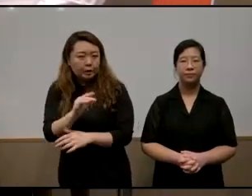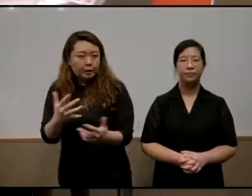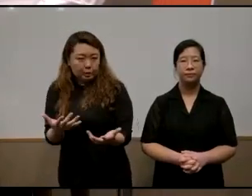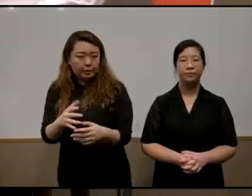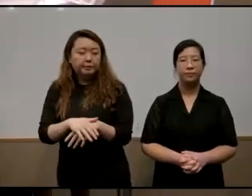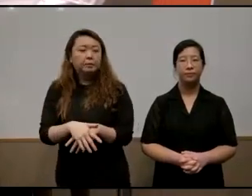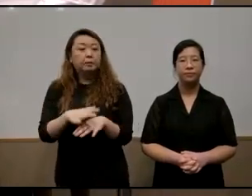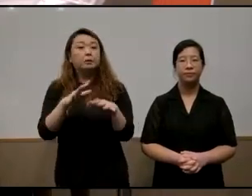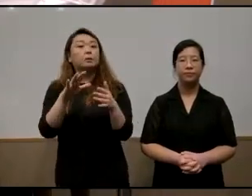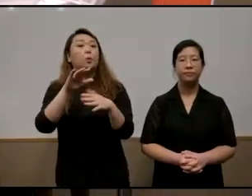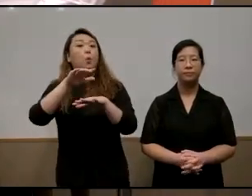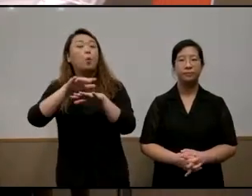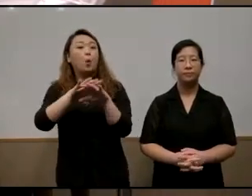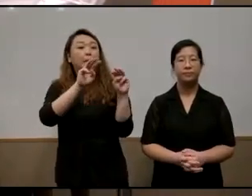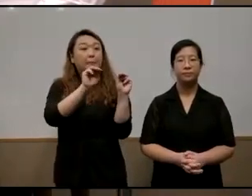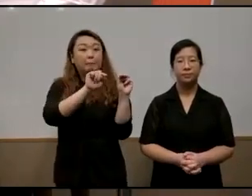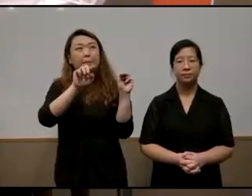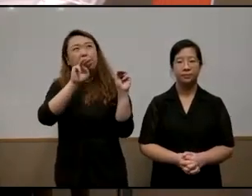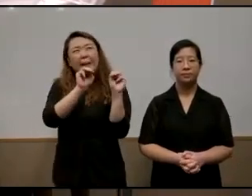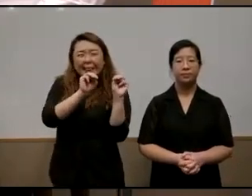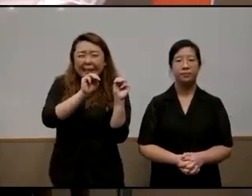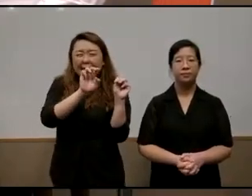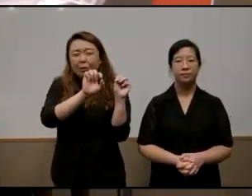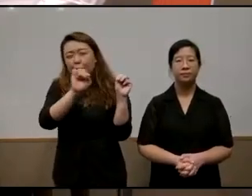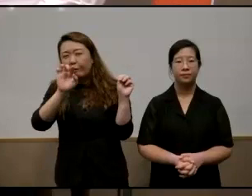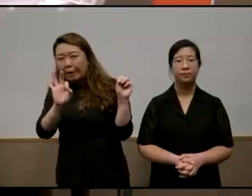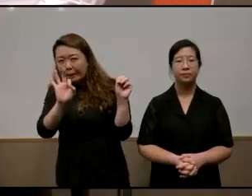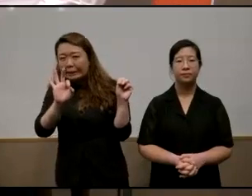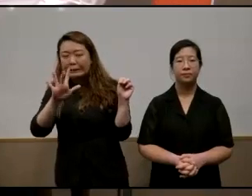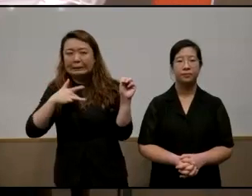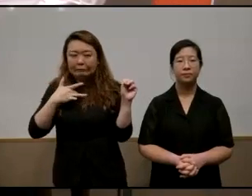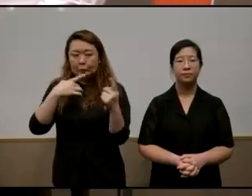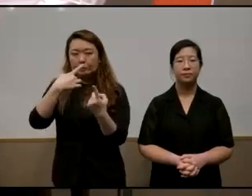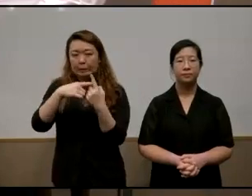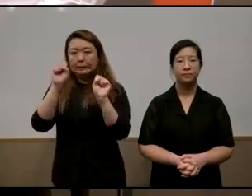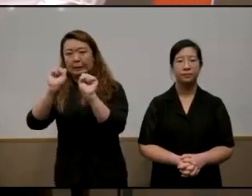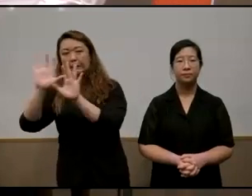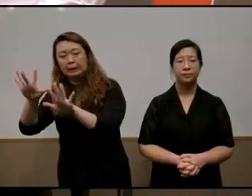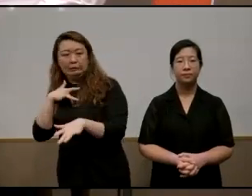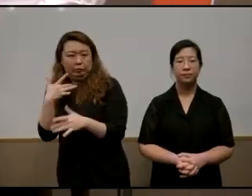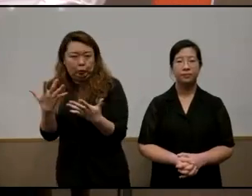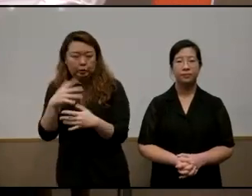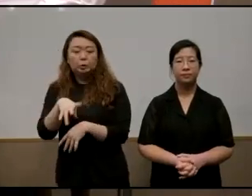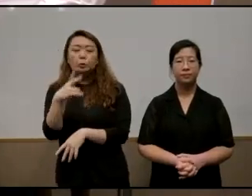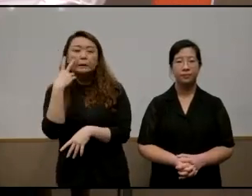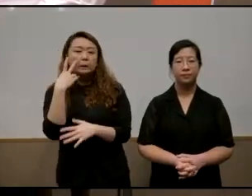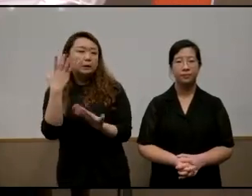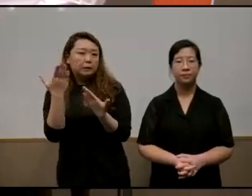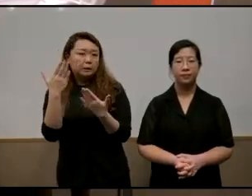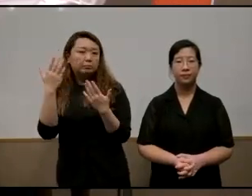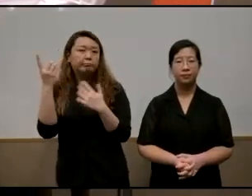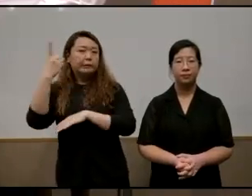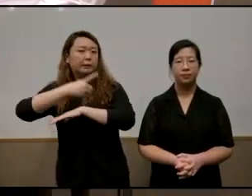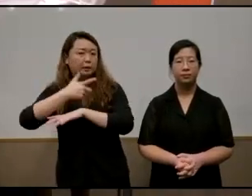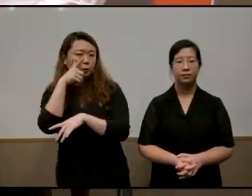a week weekday and a weekend kind of um feels i could kind of see what their days look like um and it's really a device to